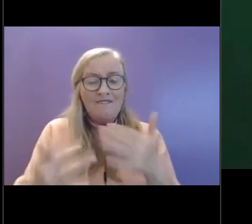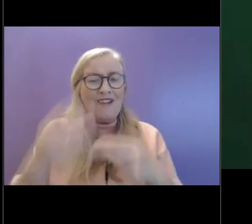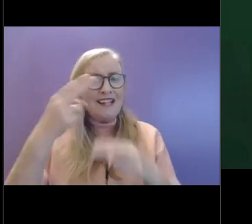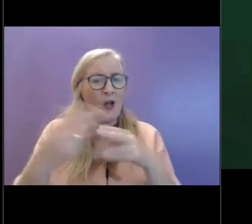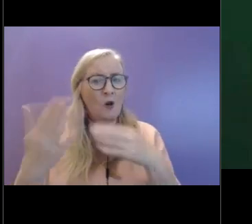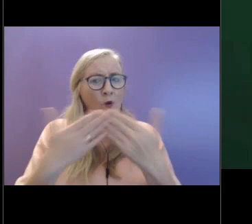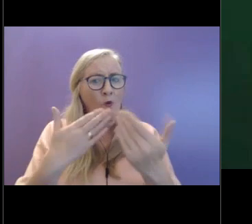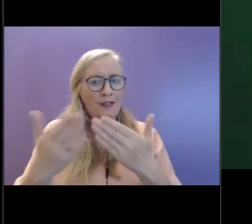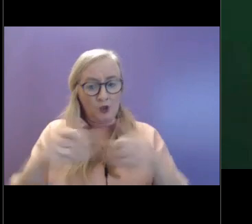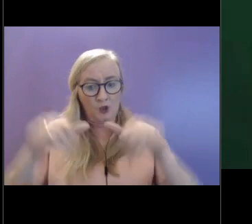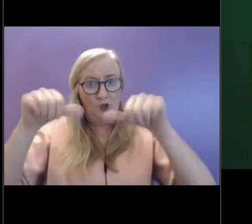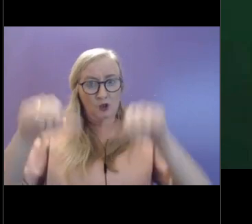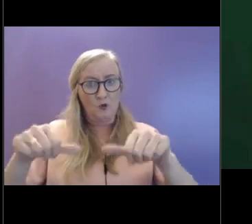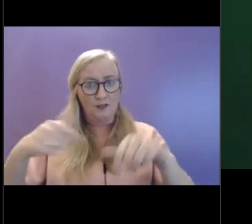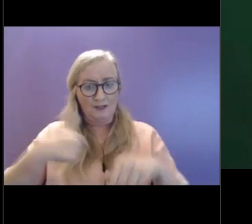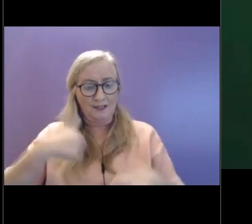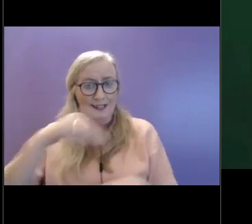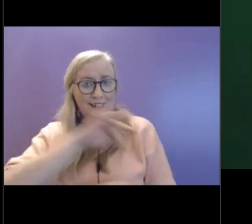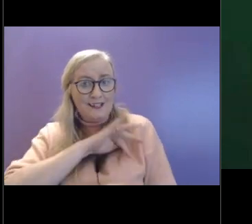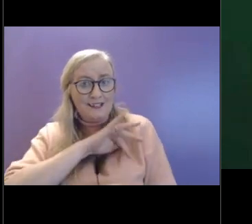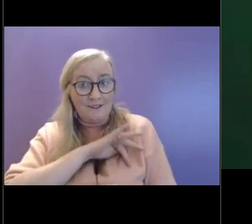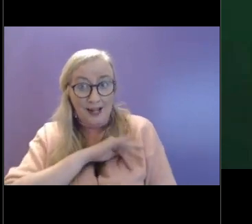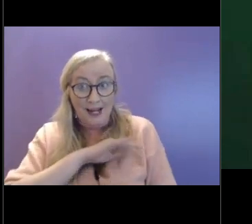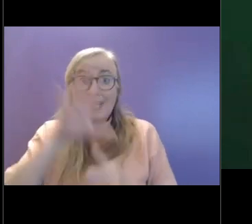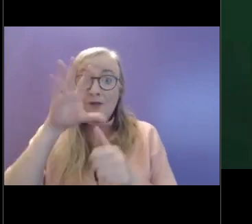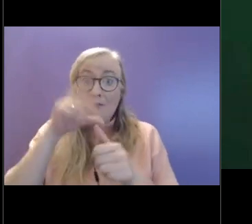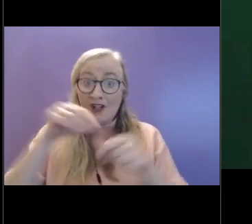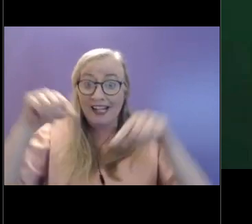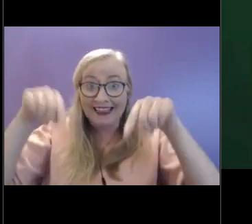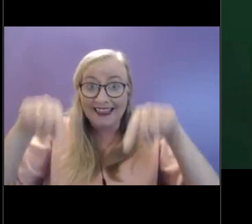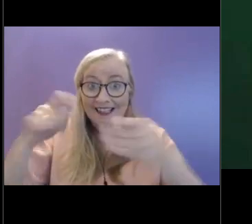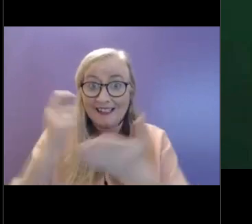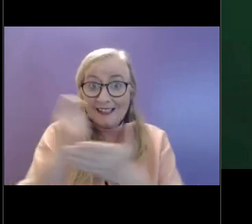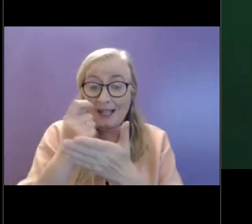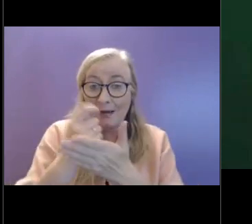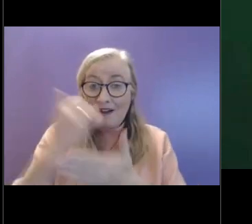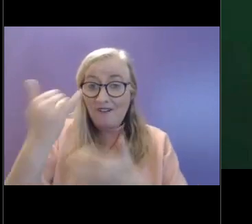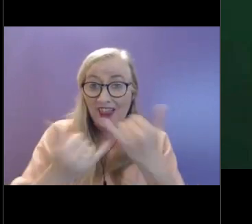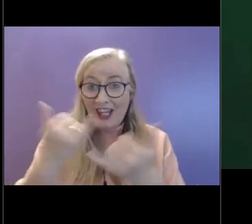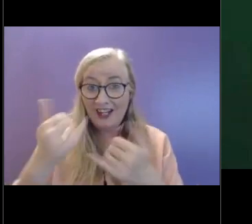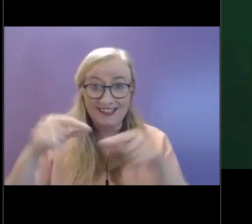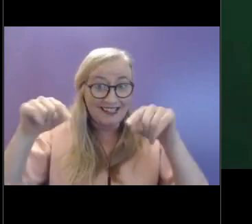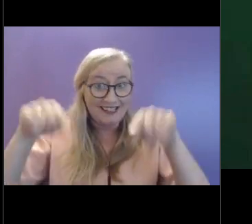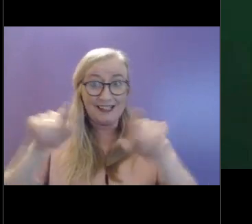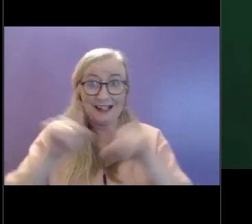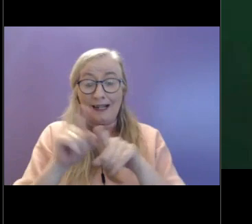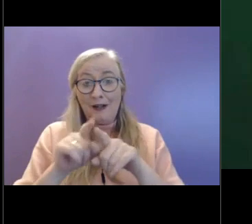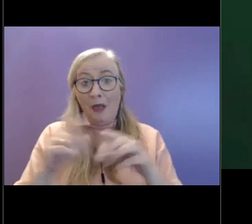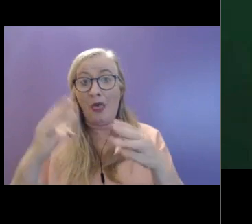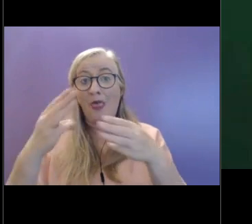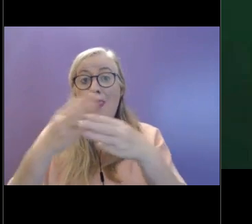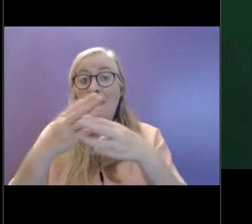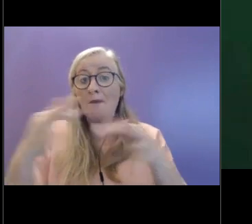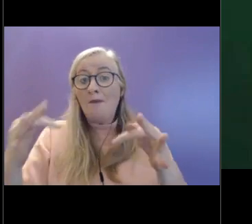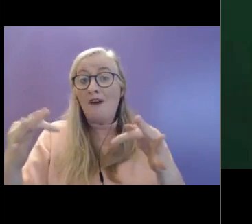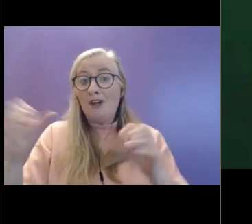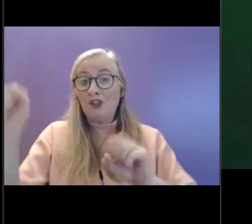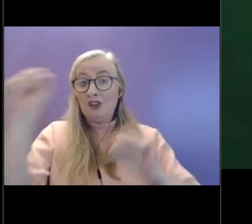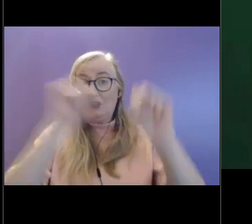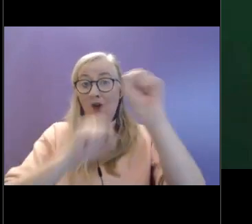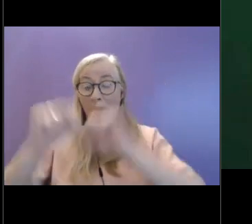that into your life, particularly at this time of year. So this is like the perfect storm during lockdown,